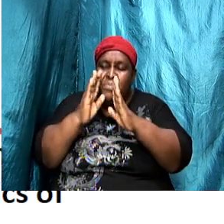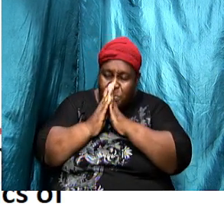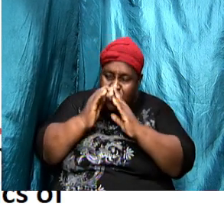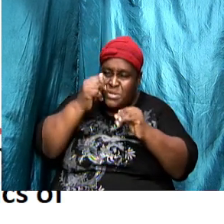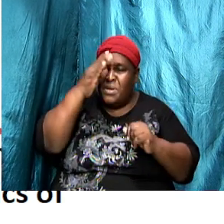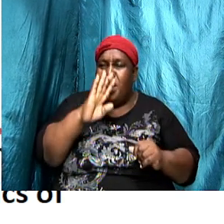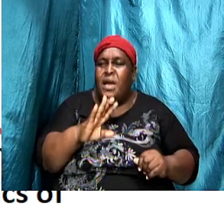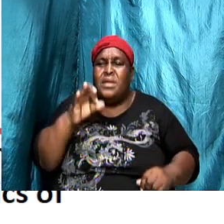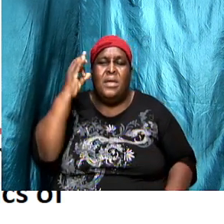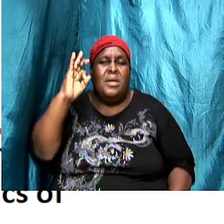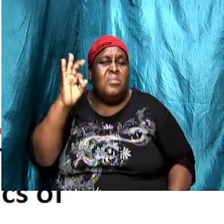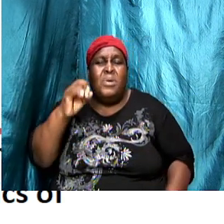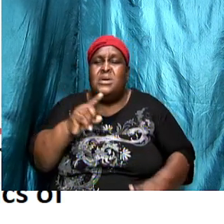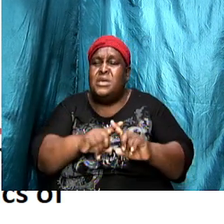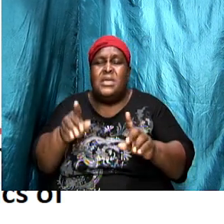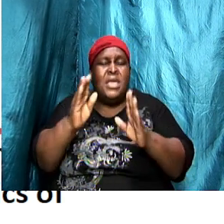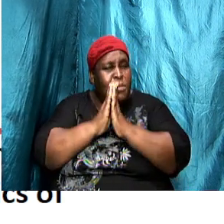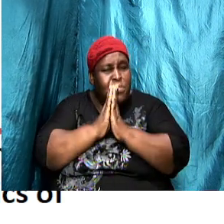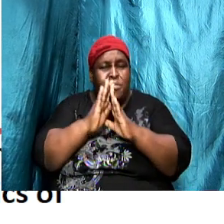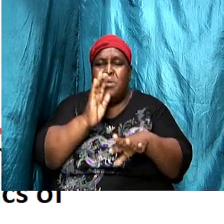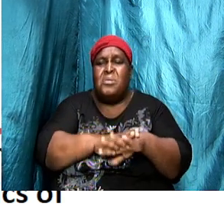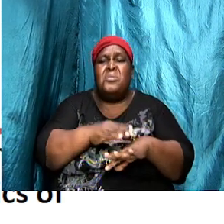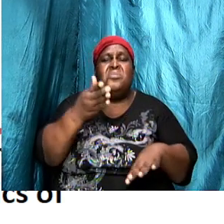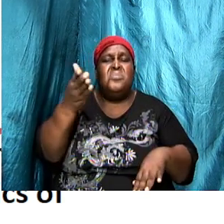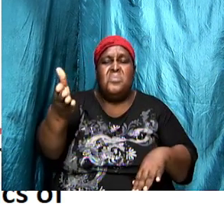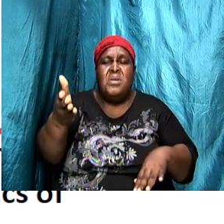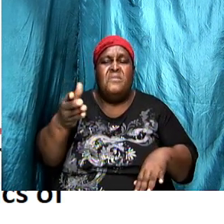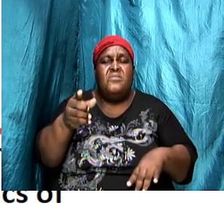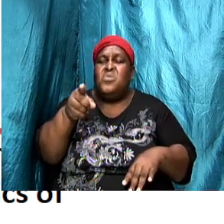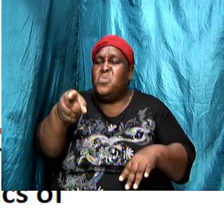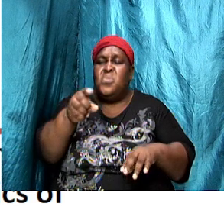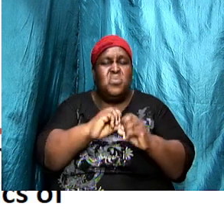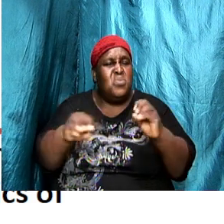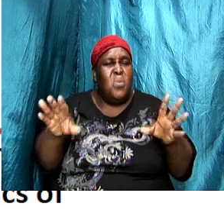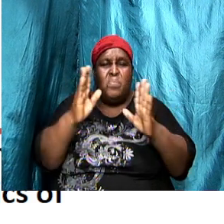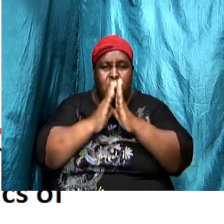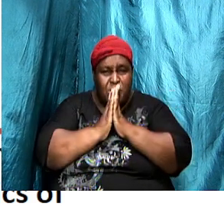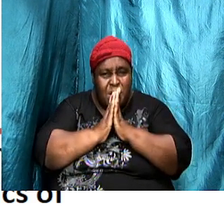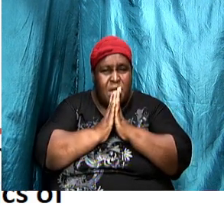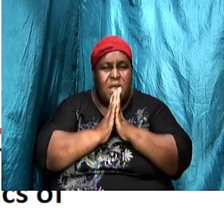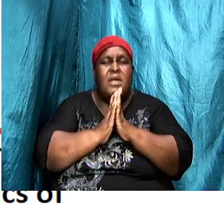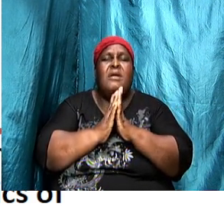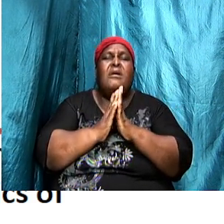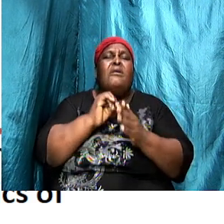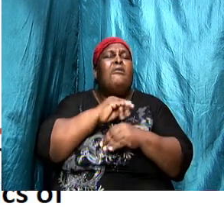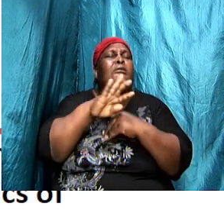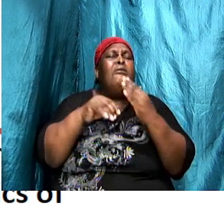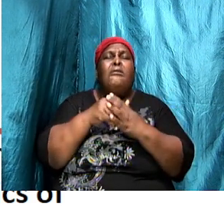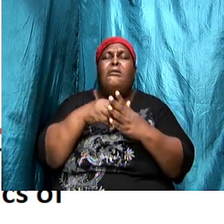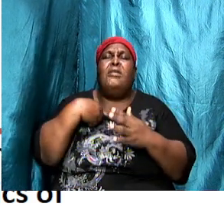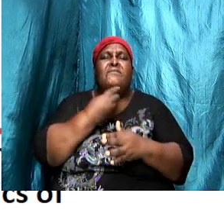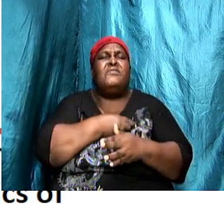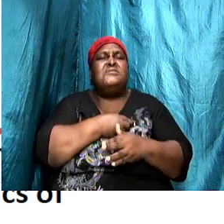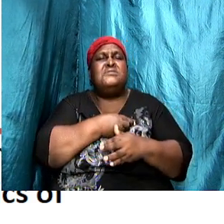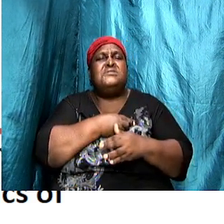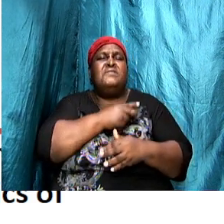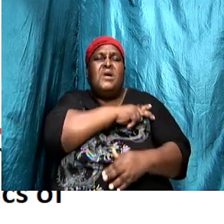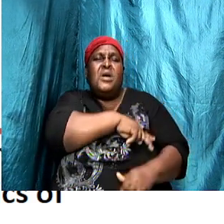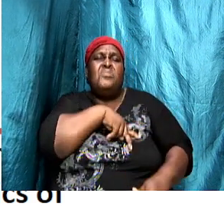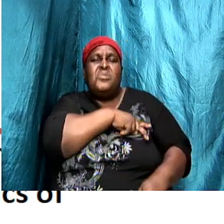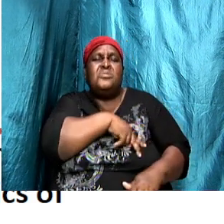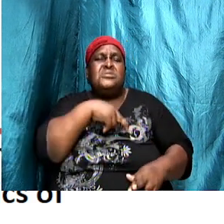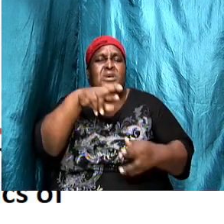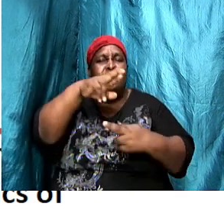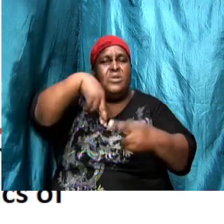on your behalf and you don't pray all of us have a relationship with God a personal relationship with God